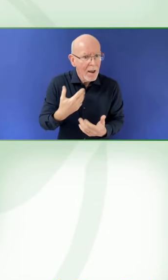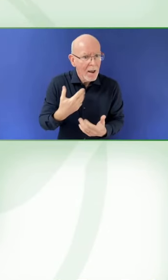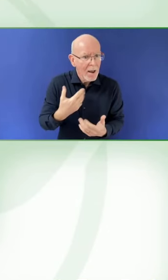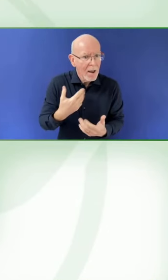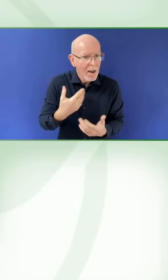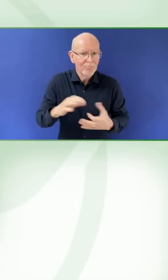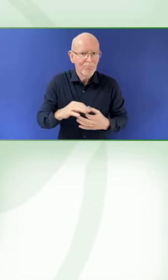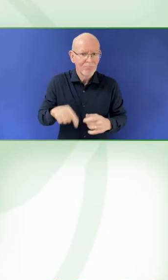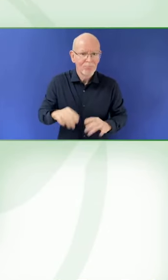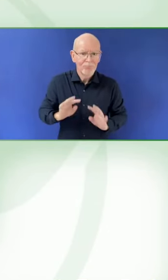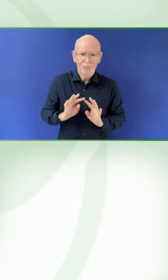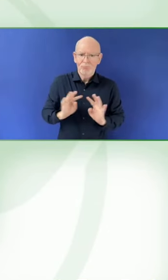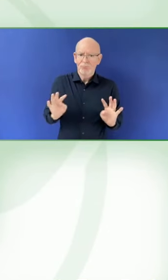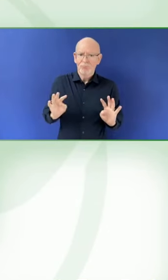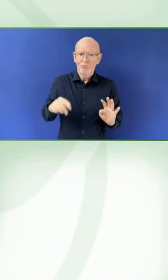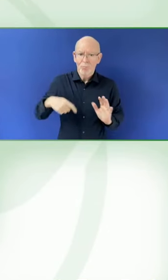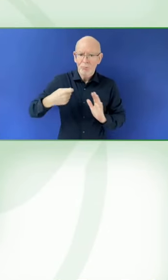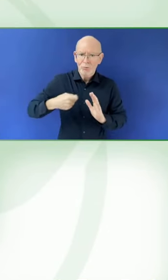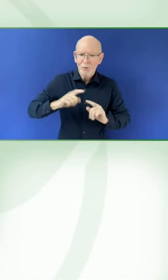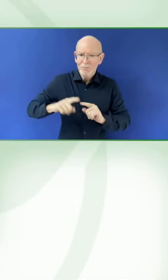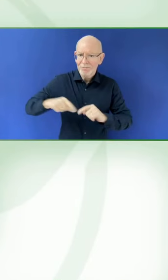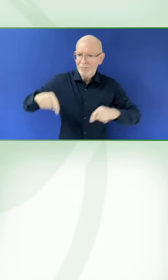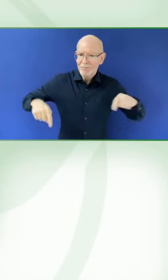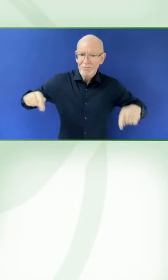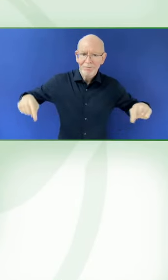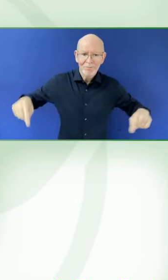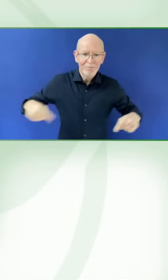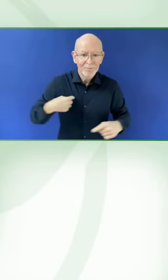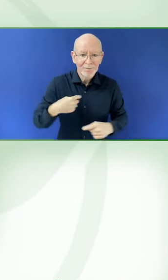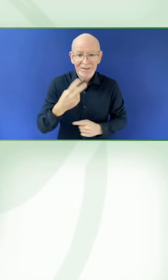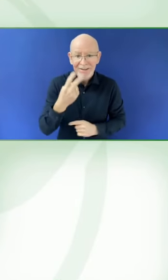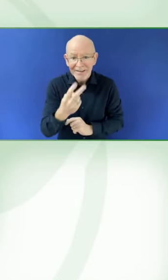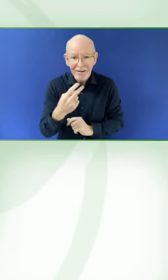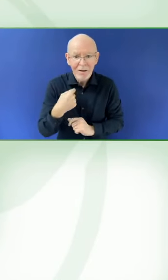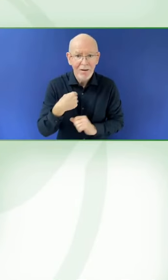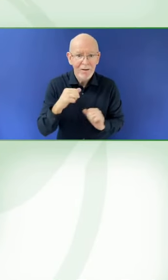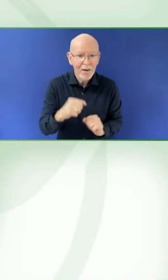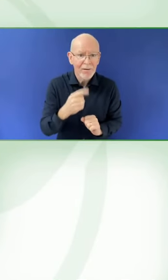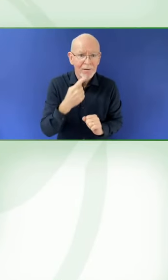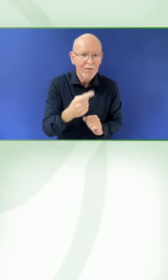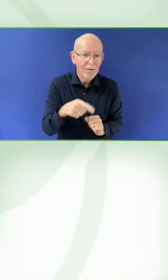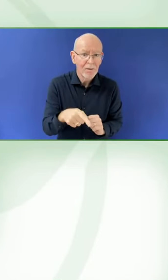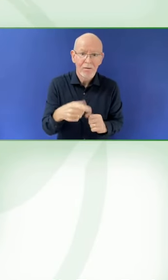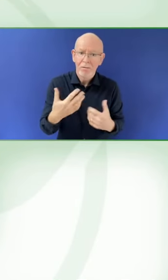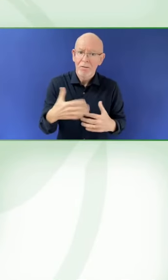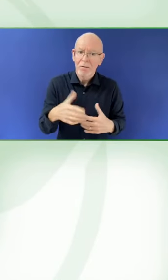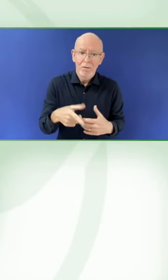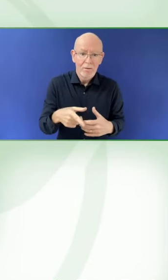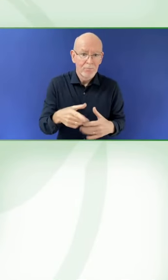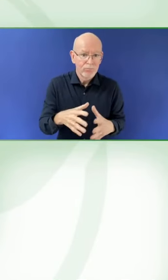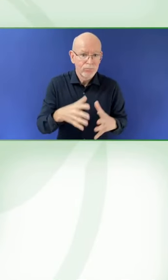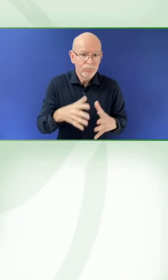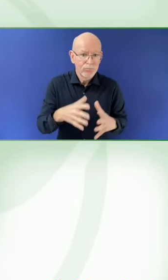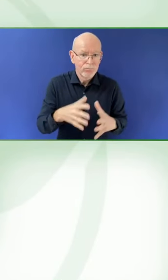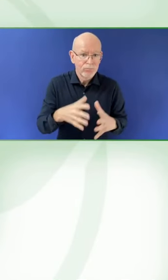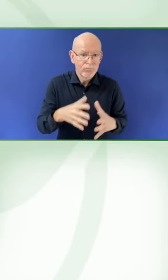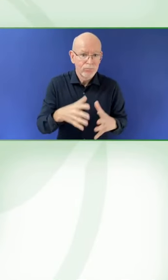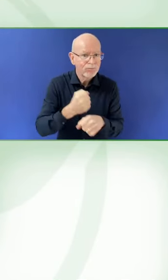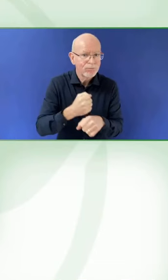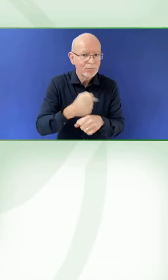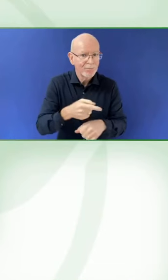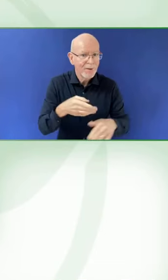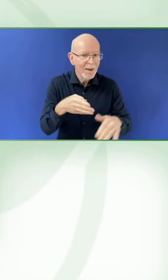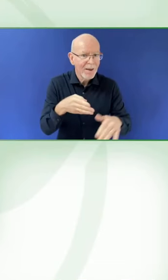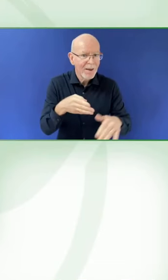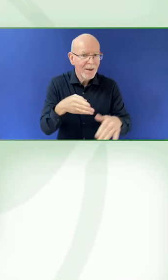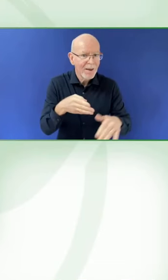everybody up on accessibility. Everybody should know how a blind person accesses an email. Everybody should know how somebody who uses